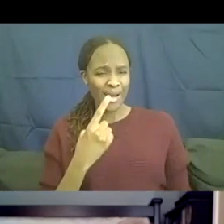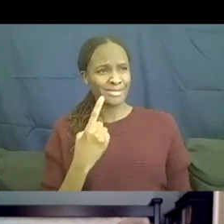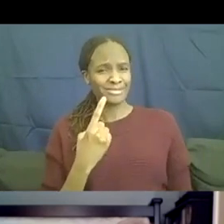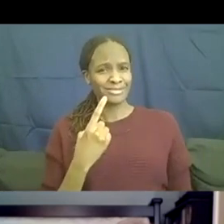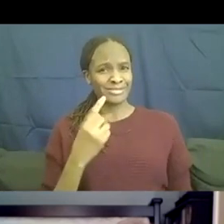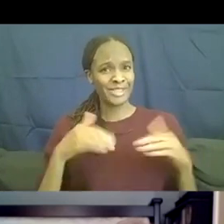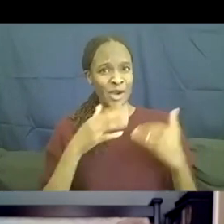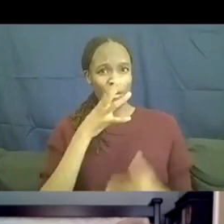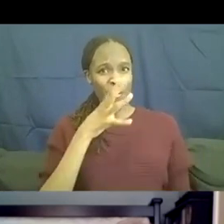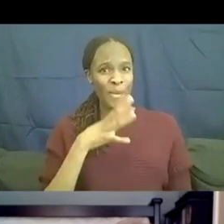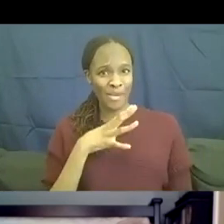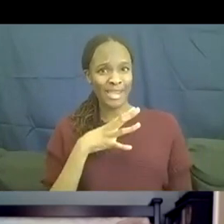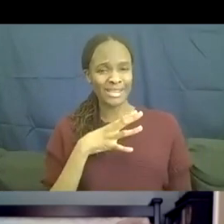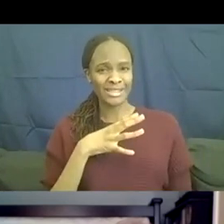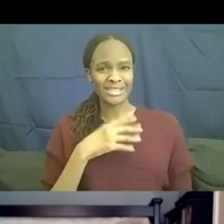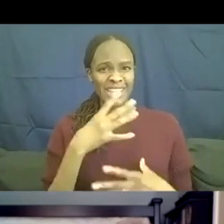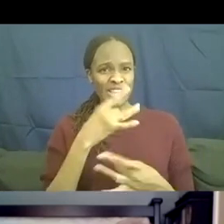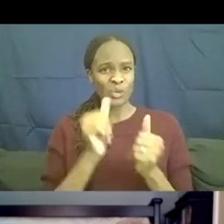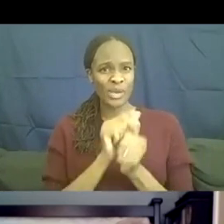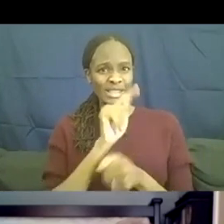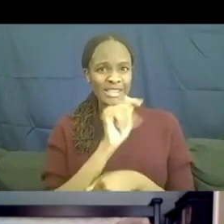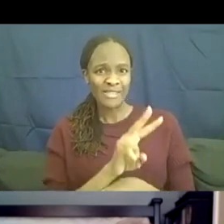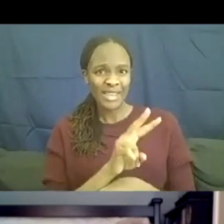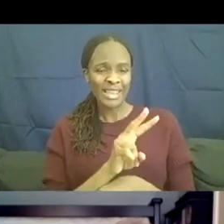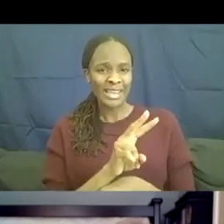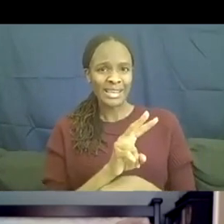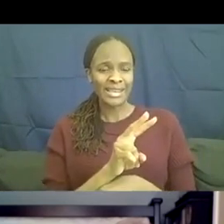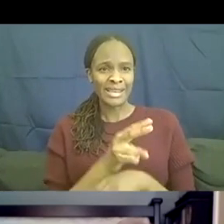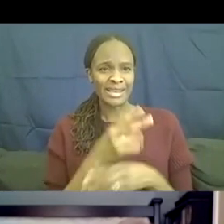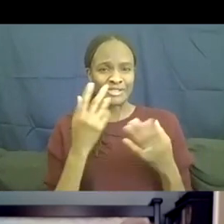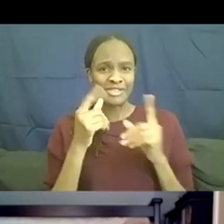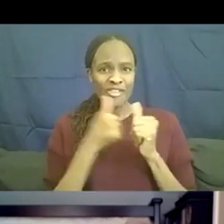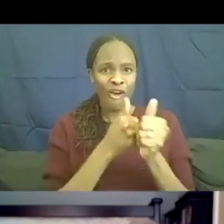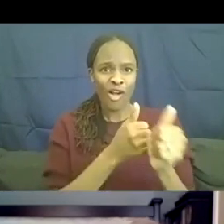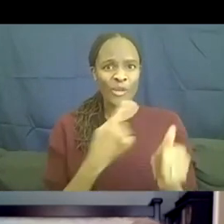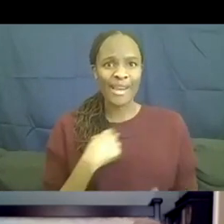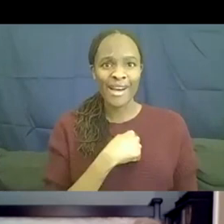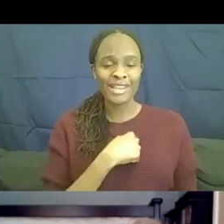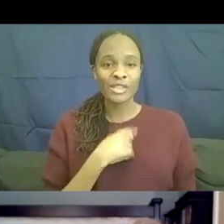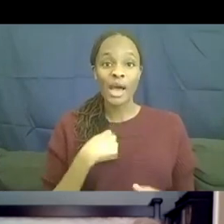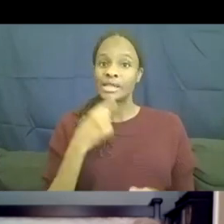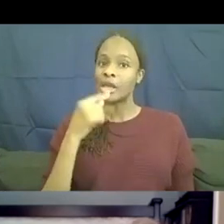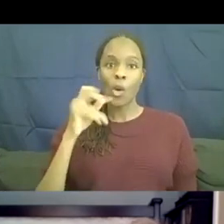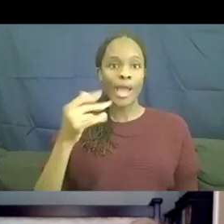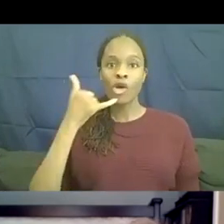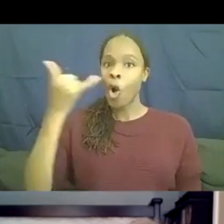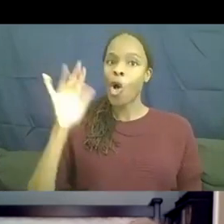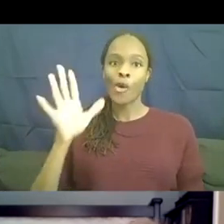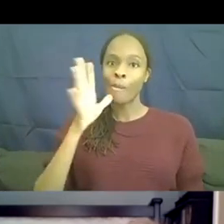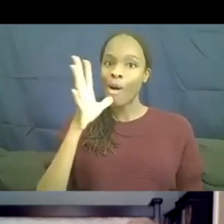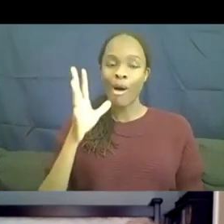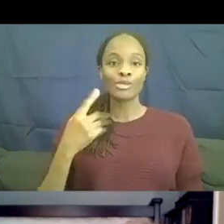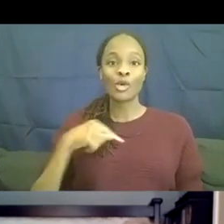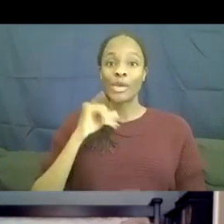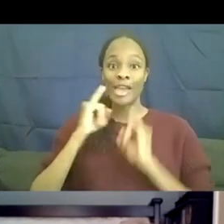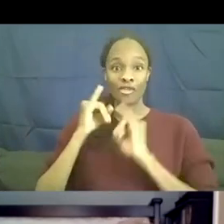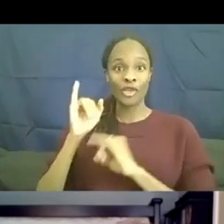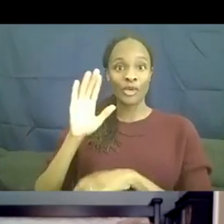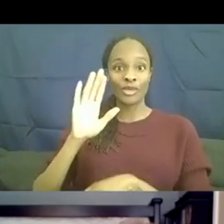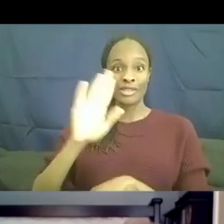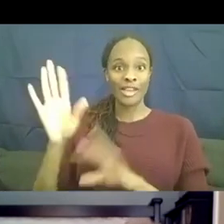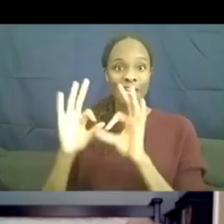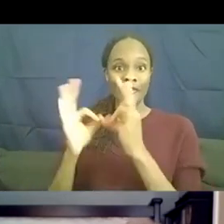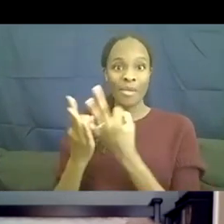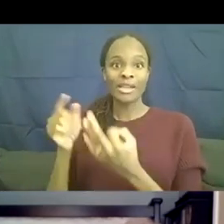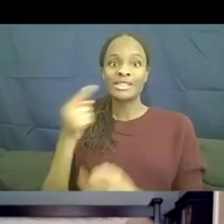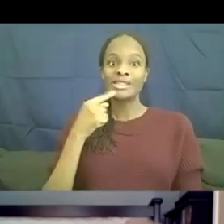television and following us around. said, put her mom on the phone. Let's call her. And we called Chris and Megan. We interviewed them. And Chris said, it's been Megan's dream